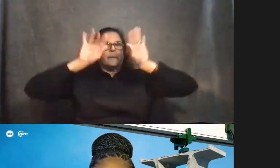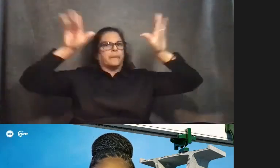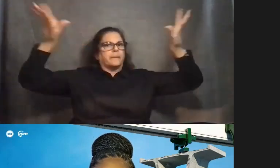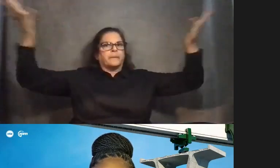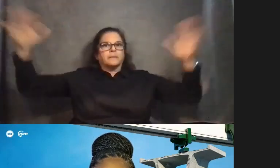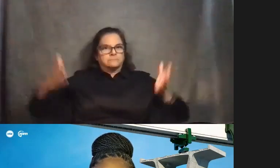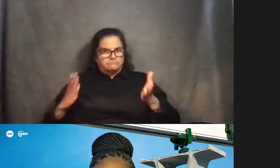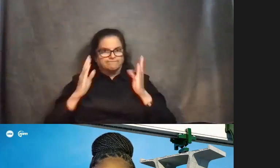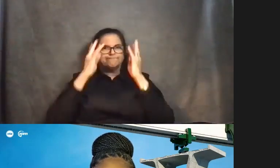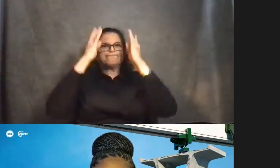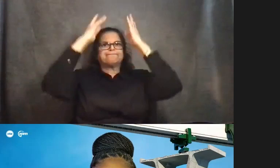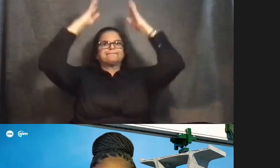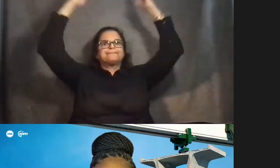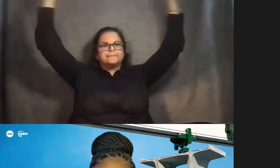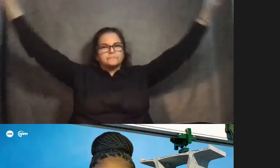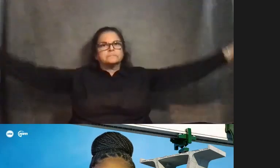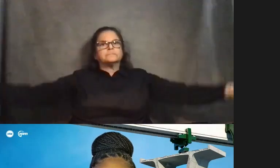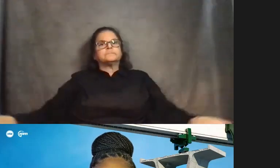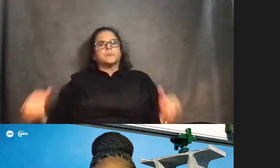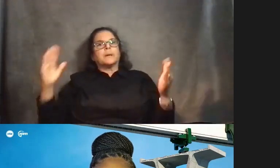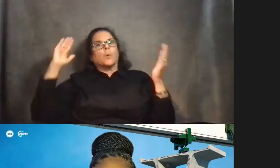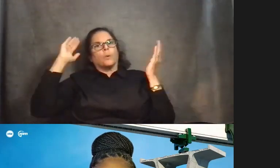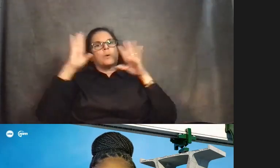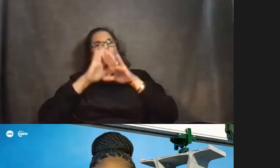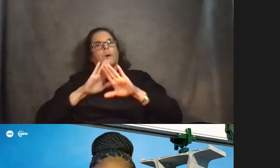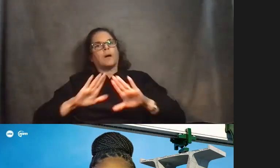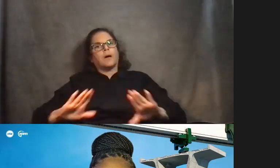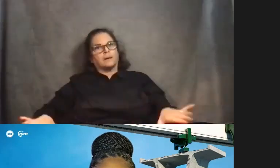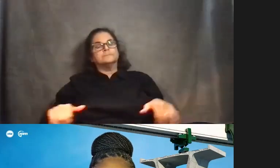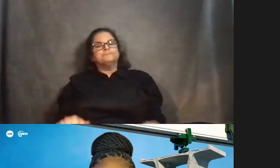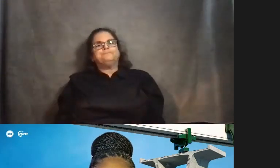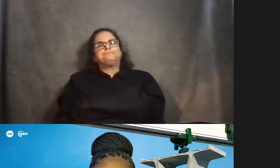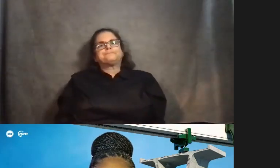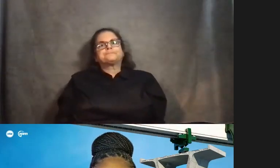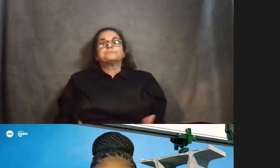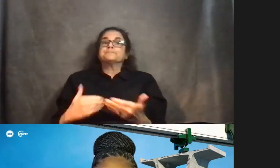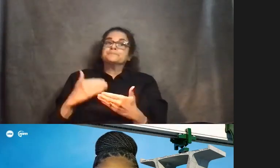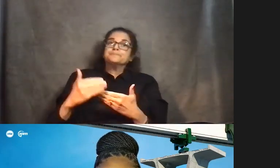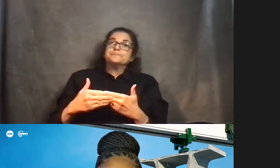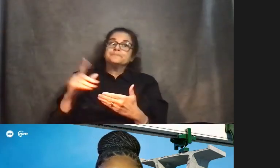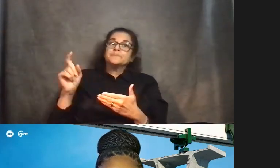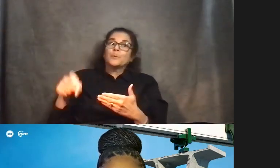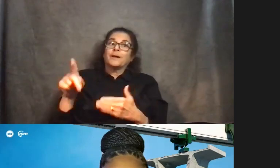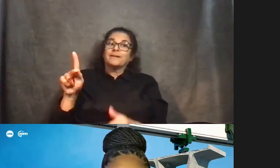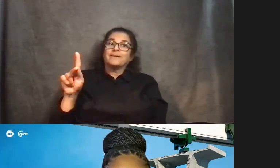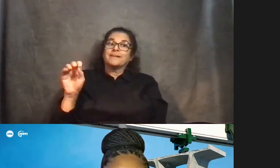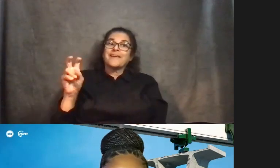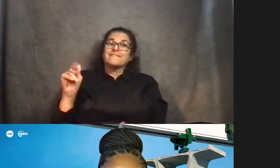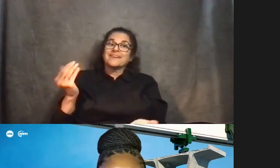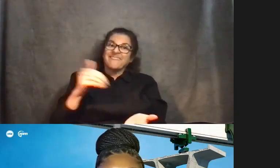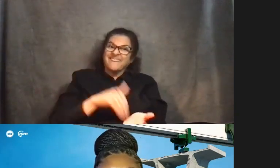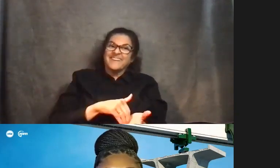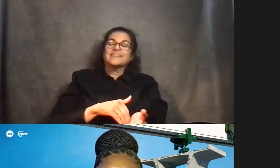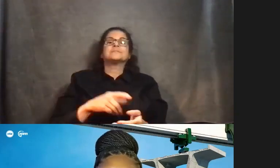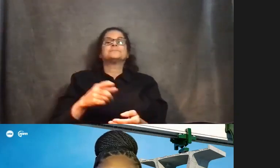The next question, go back to Kevin. Since a majority of the construction